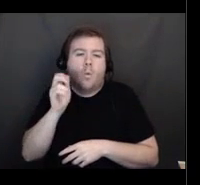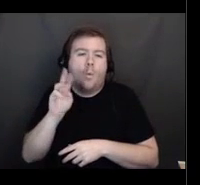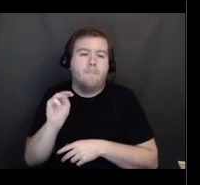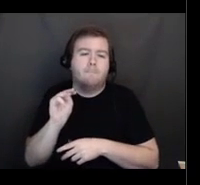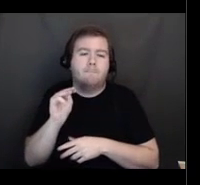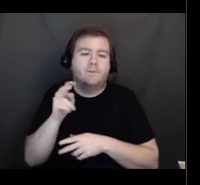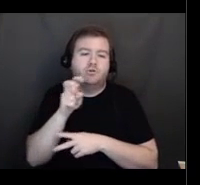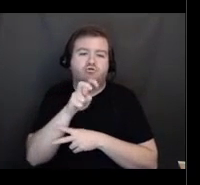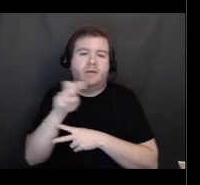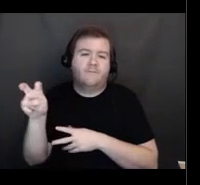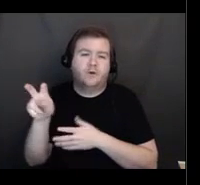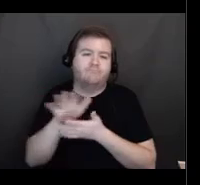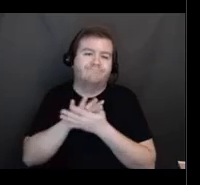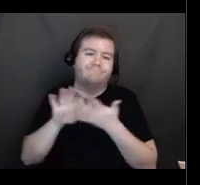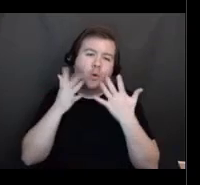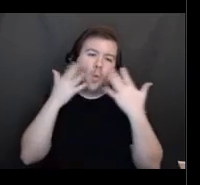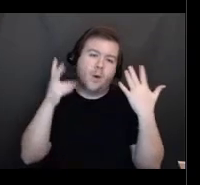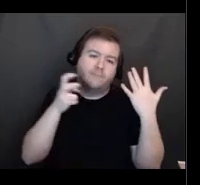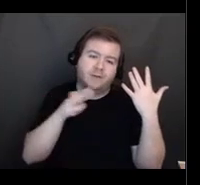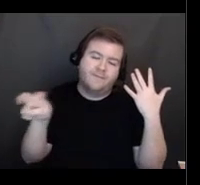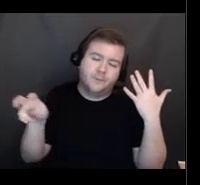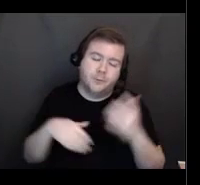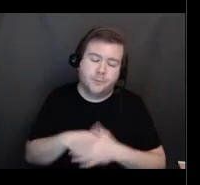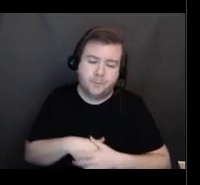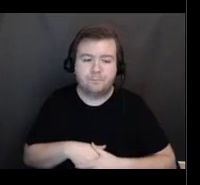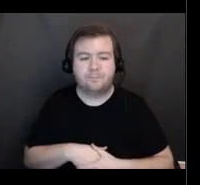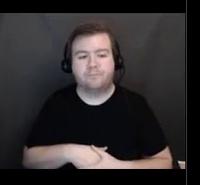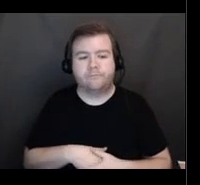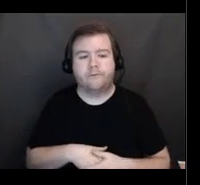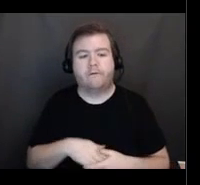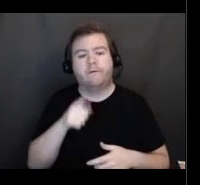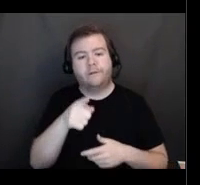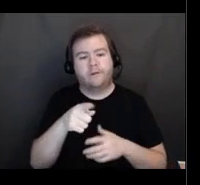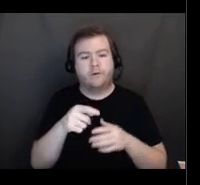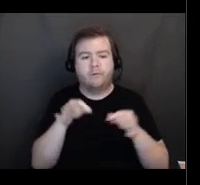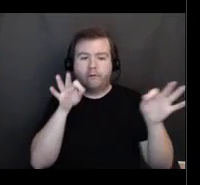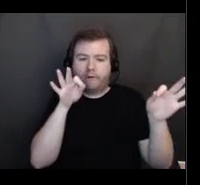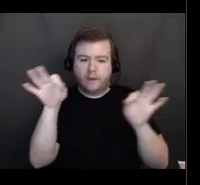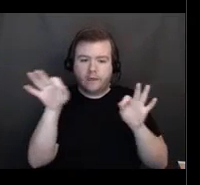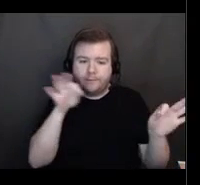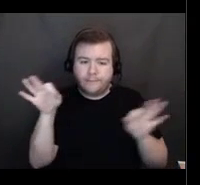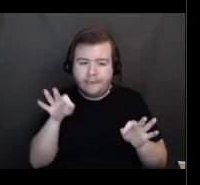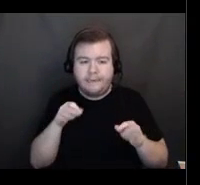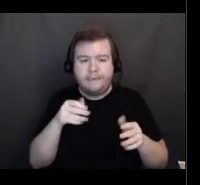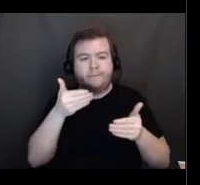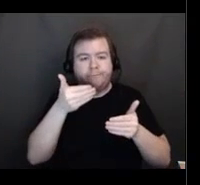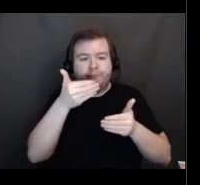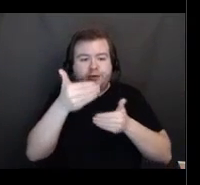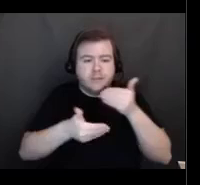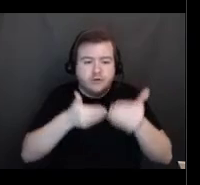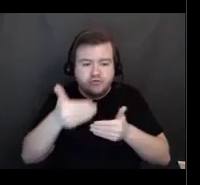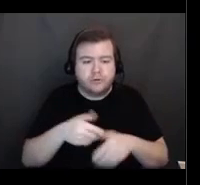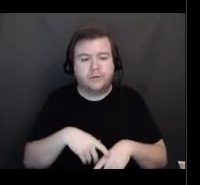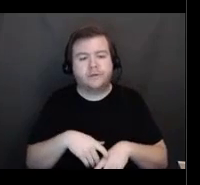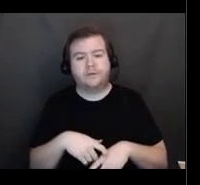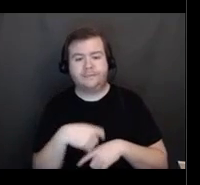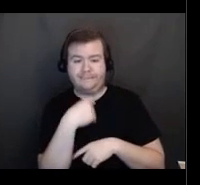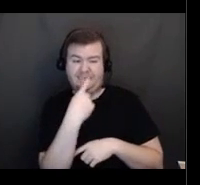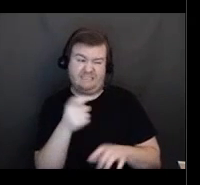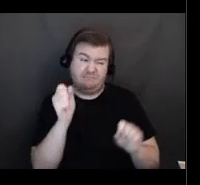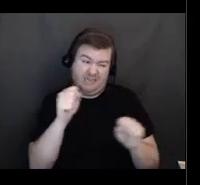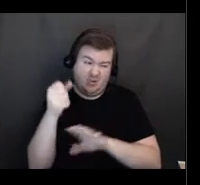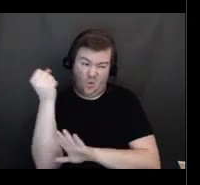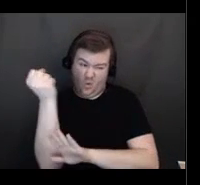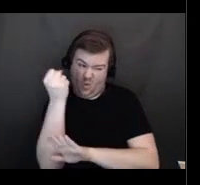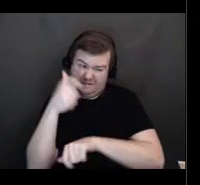Outlining the scheduling procedure with the recipient, informing the recipient of potential hold times, reiterating that there is no